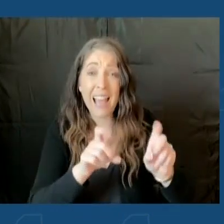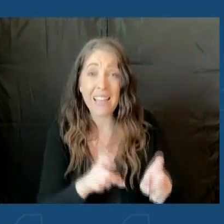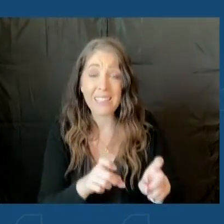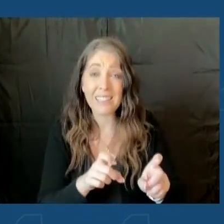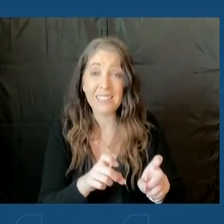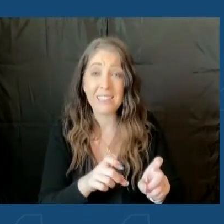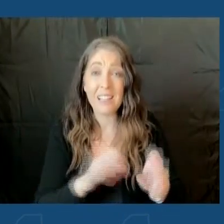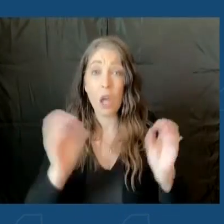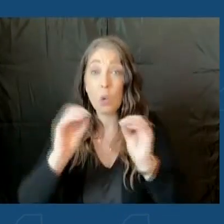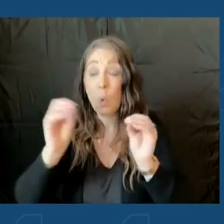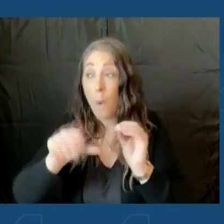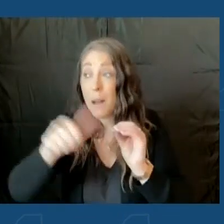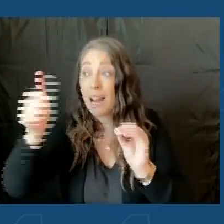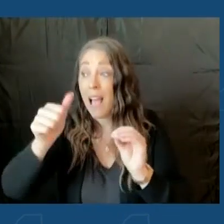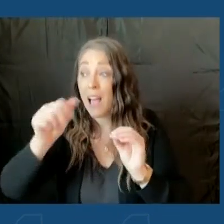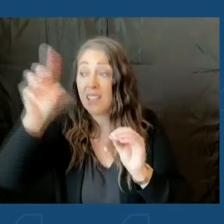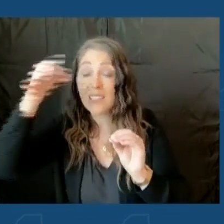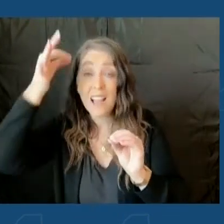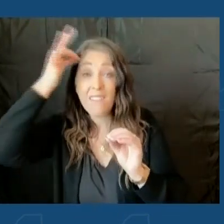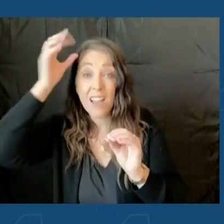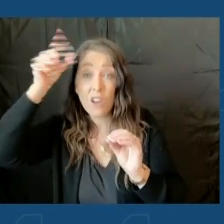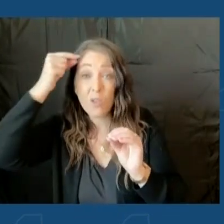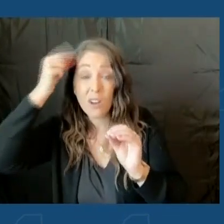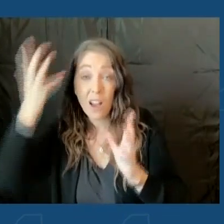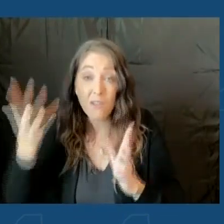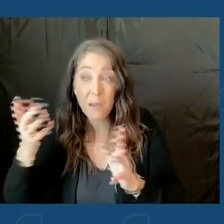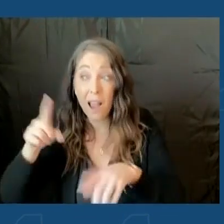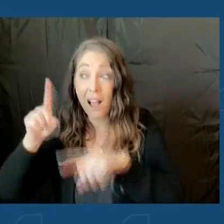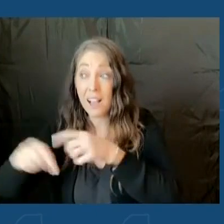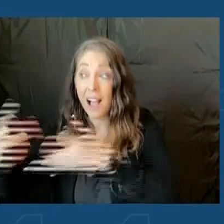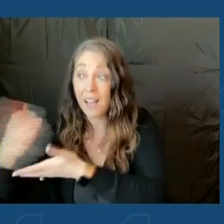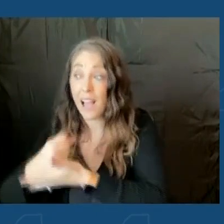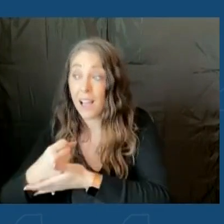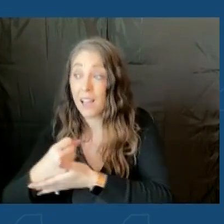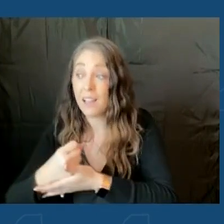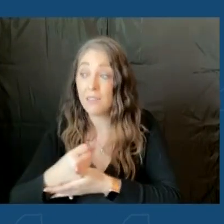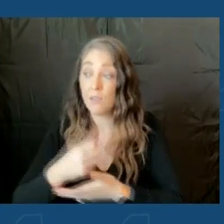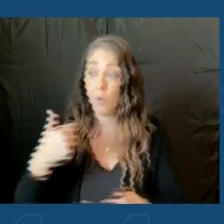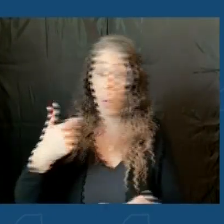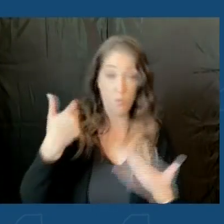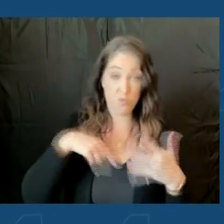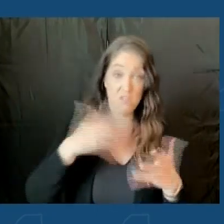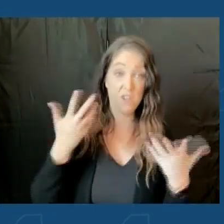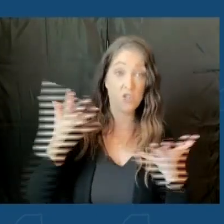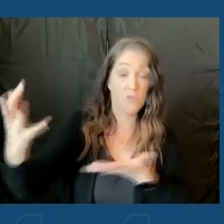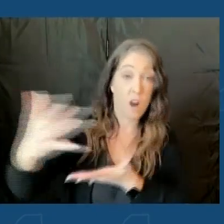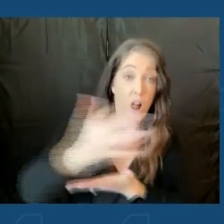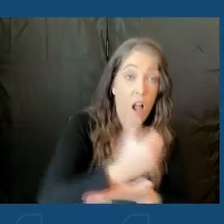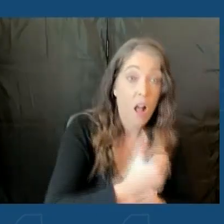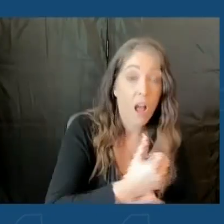federal government, get their hands on them. As a result, we got kids back in school in January as opposed to sitting home another semester. and federal government